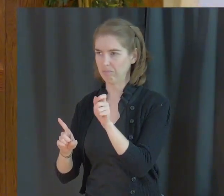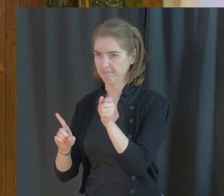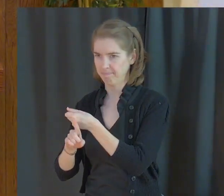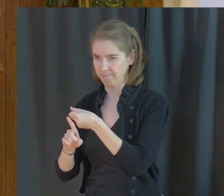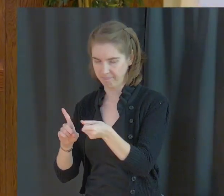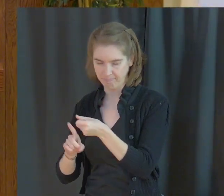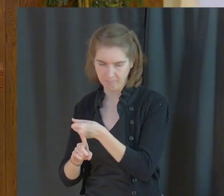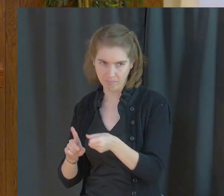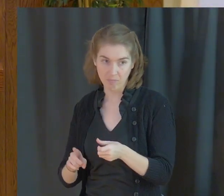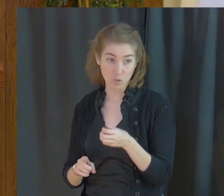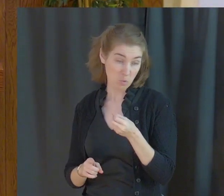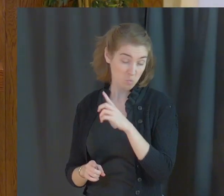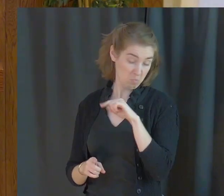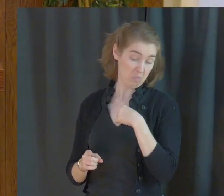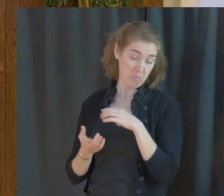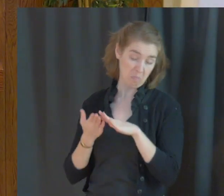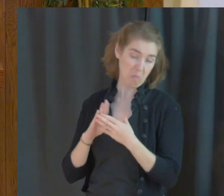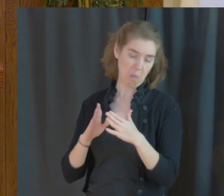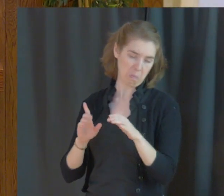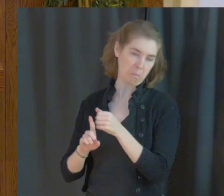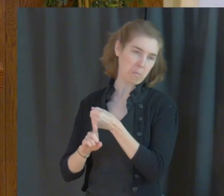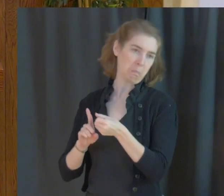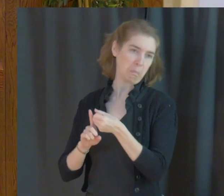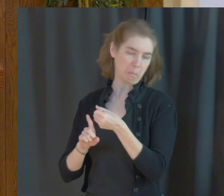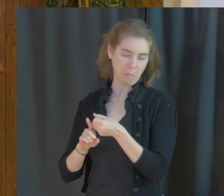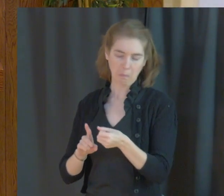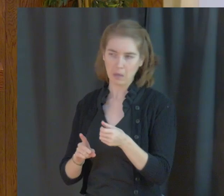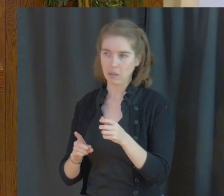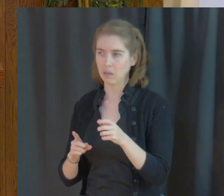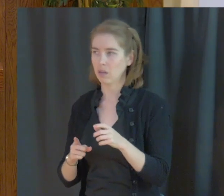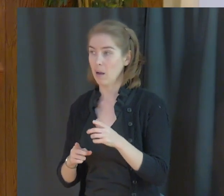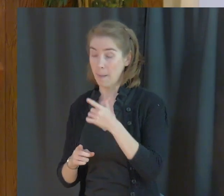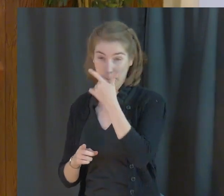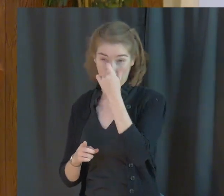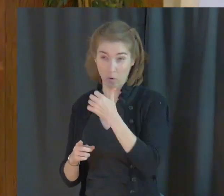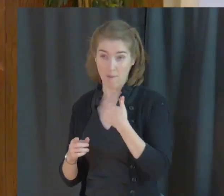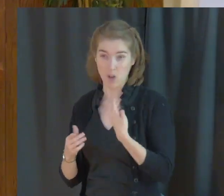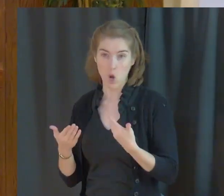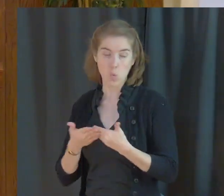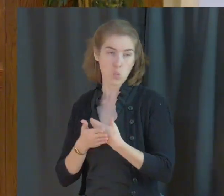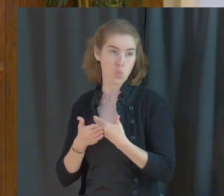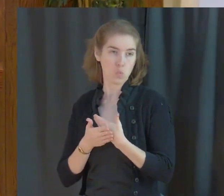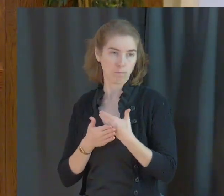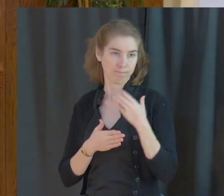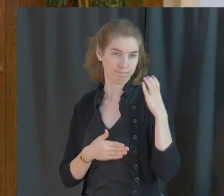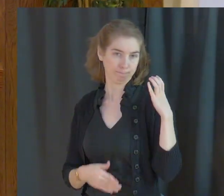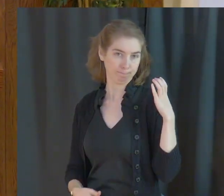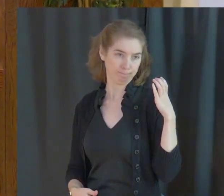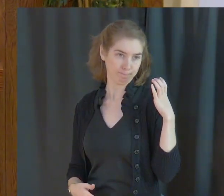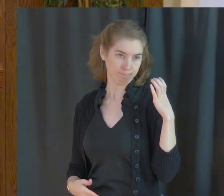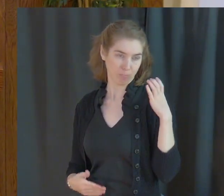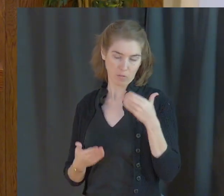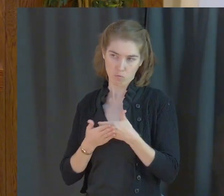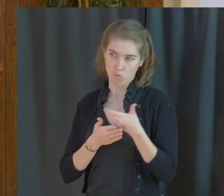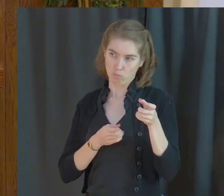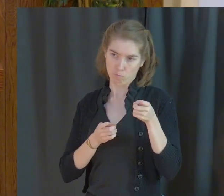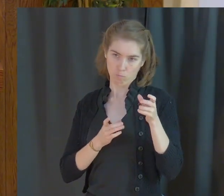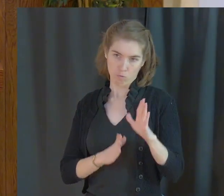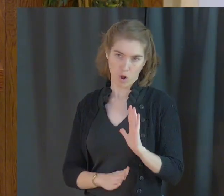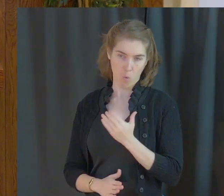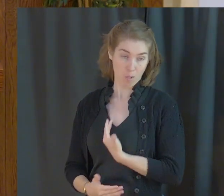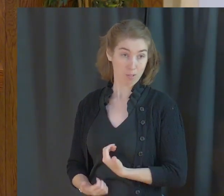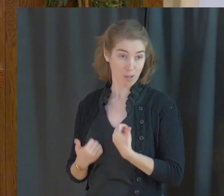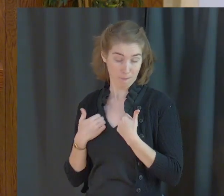So we get persecuted simply because we have a new master. We have a new ruler in our life.